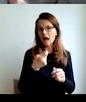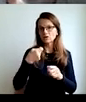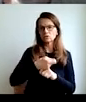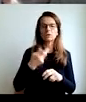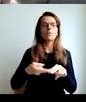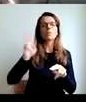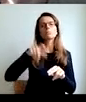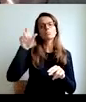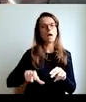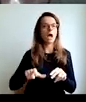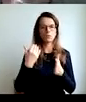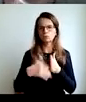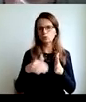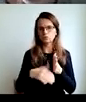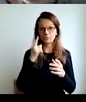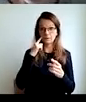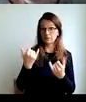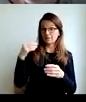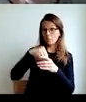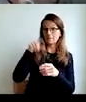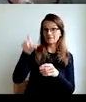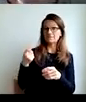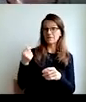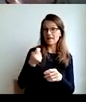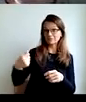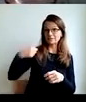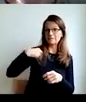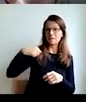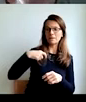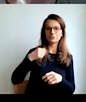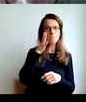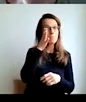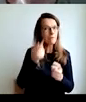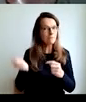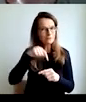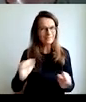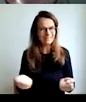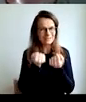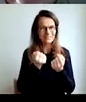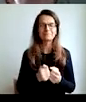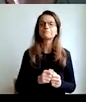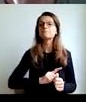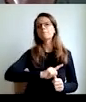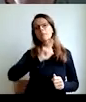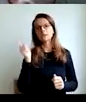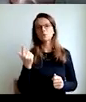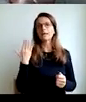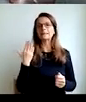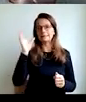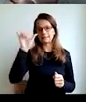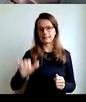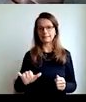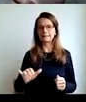minus managers minus and financiers, they hurt society.